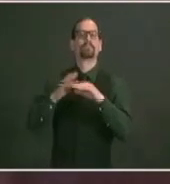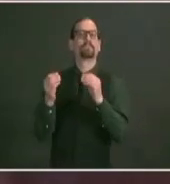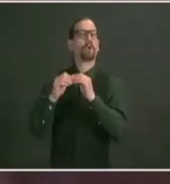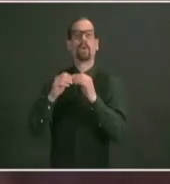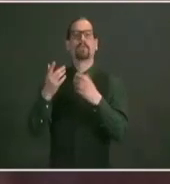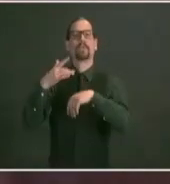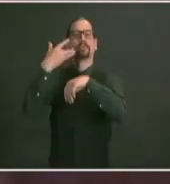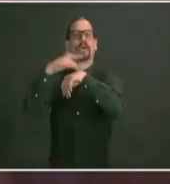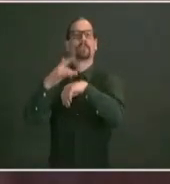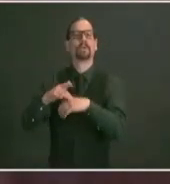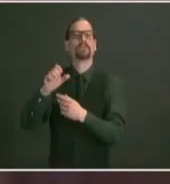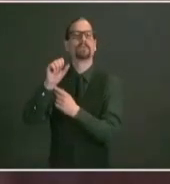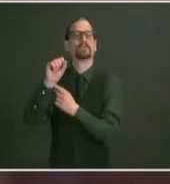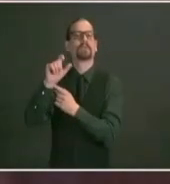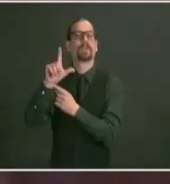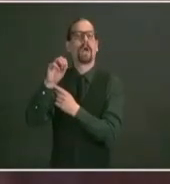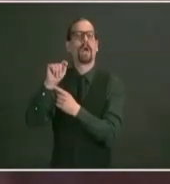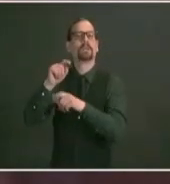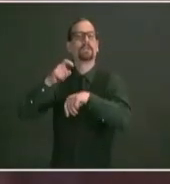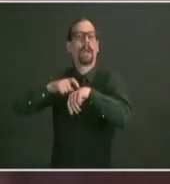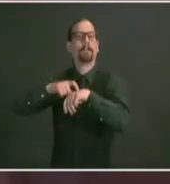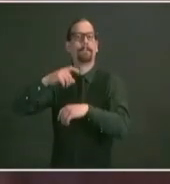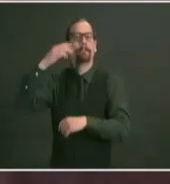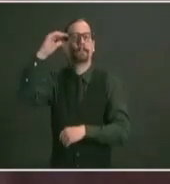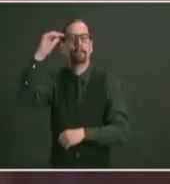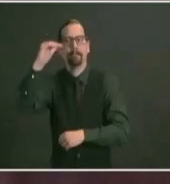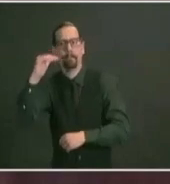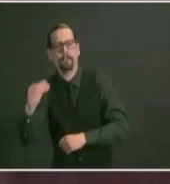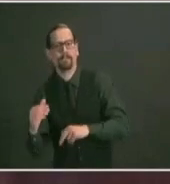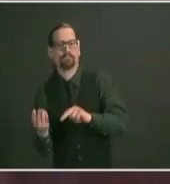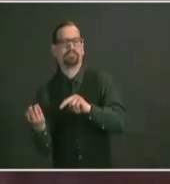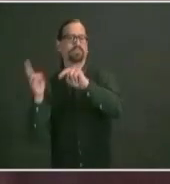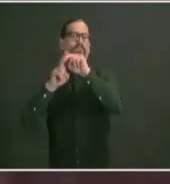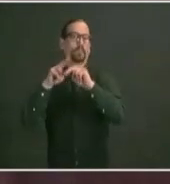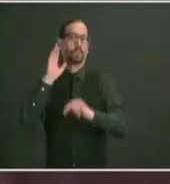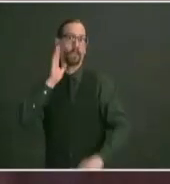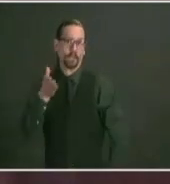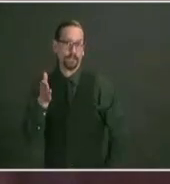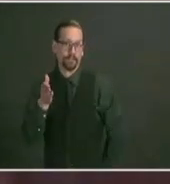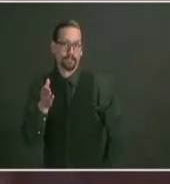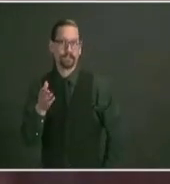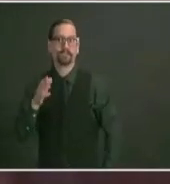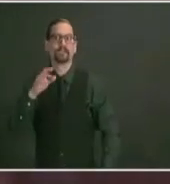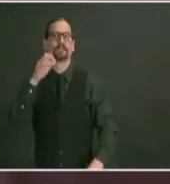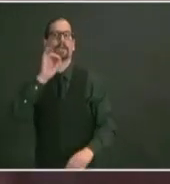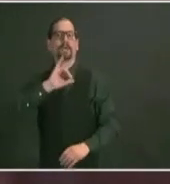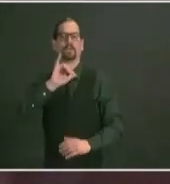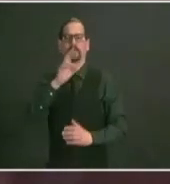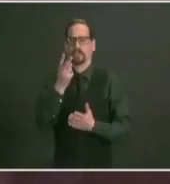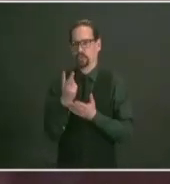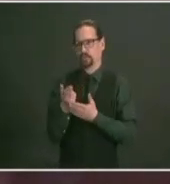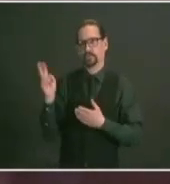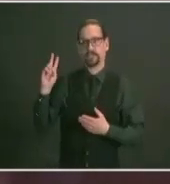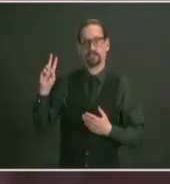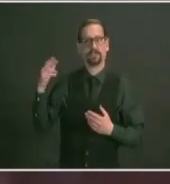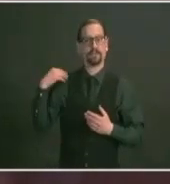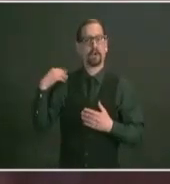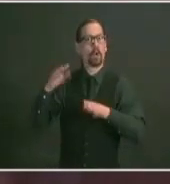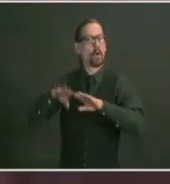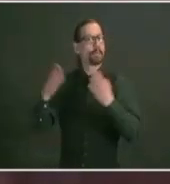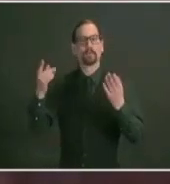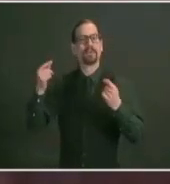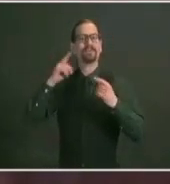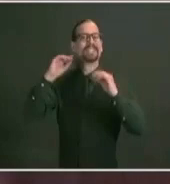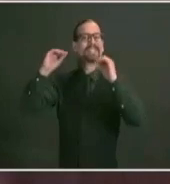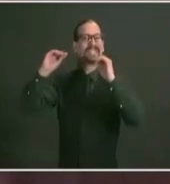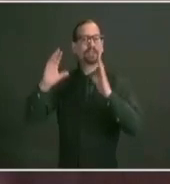from our teachers school staff and child care workers and a tremendous partnership from our retail pharmacies and municipal clinics dedicated to the effort